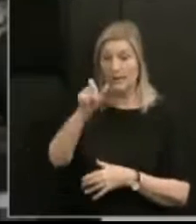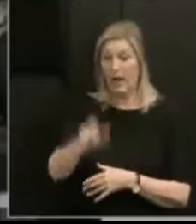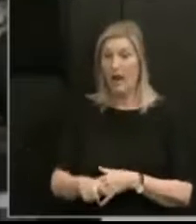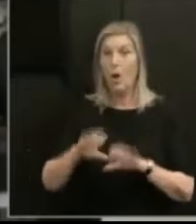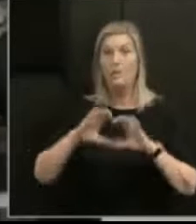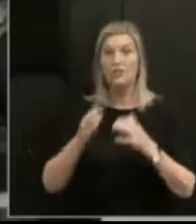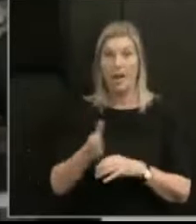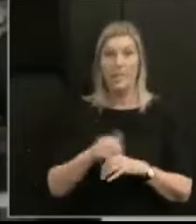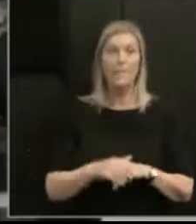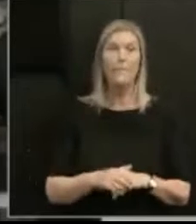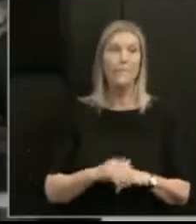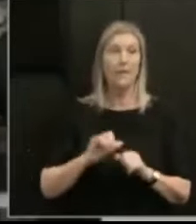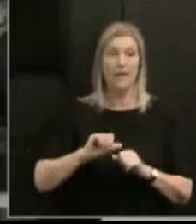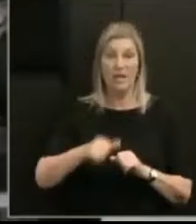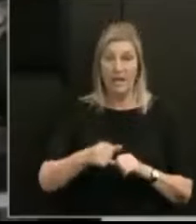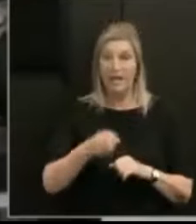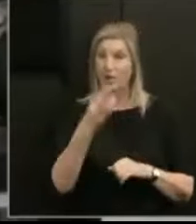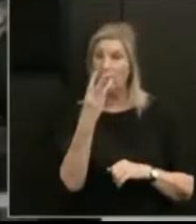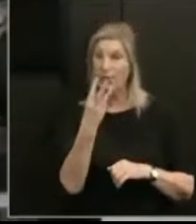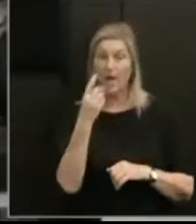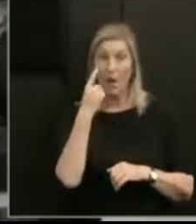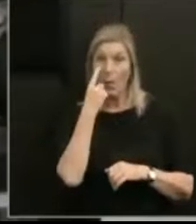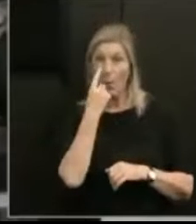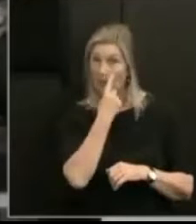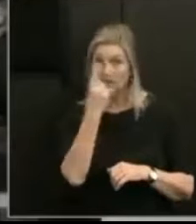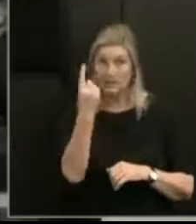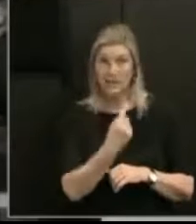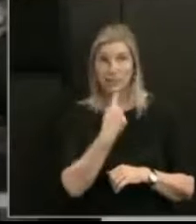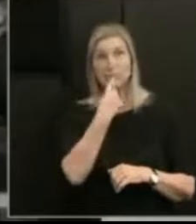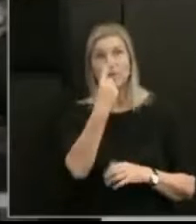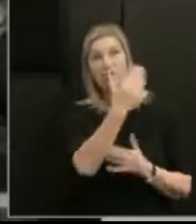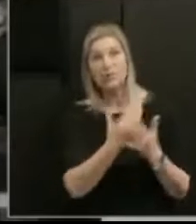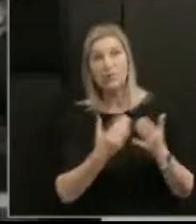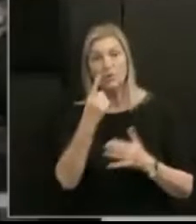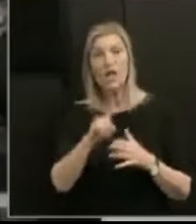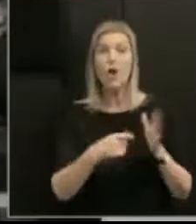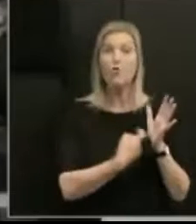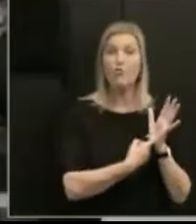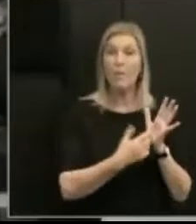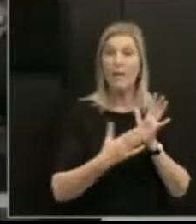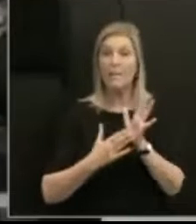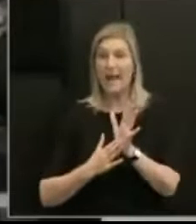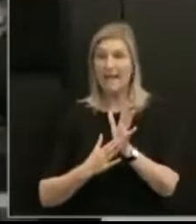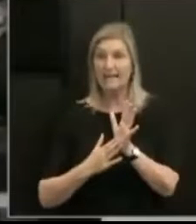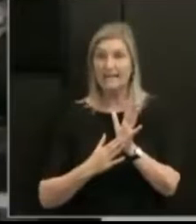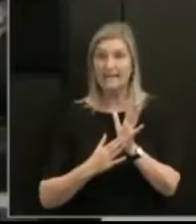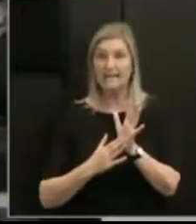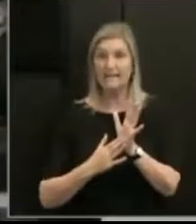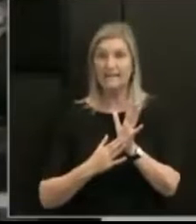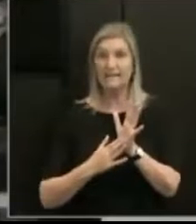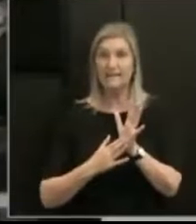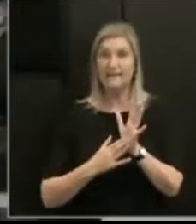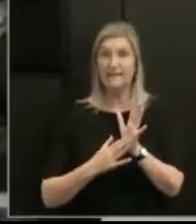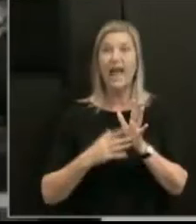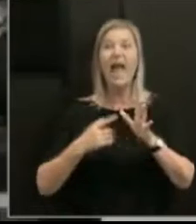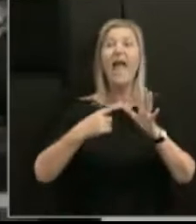Following that, we have three witnesses scheduled today. They are Robert Martin, Ann Else and Dallas Pickering. And as I said